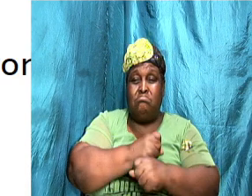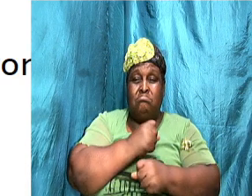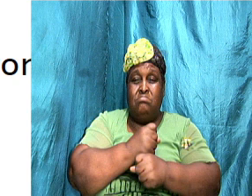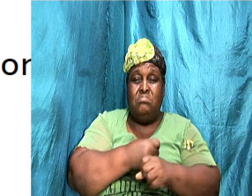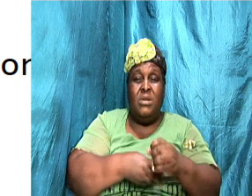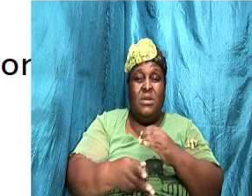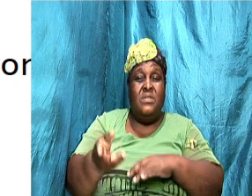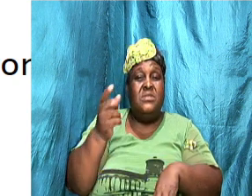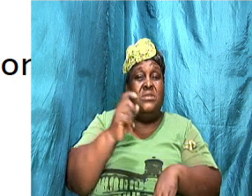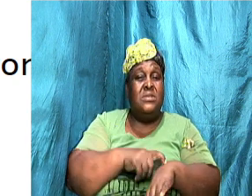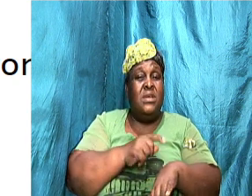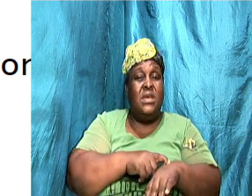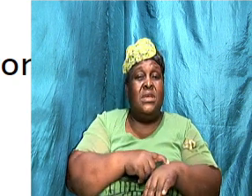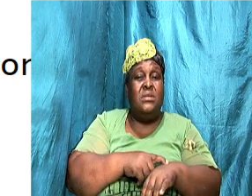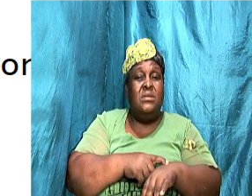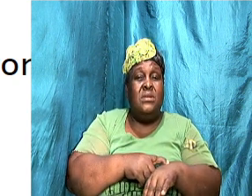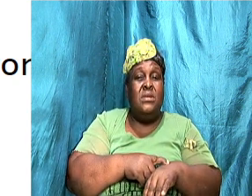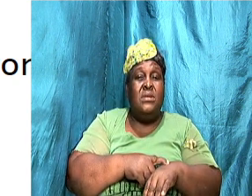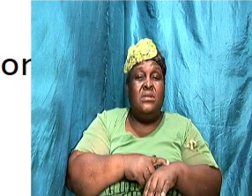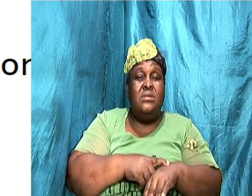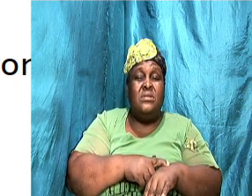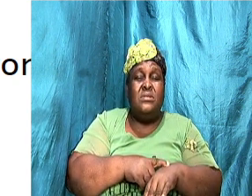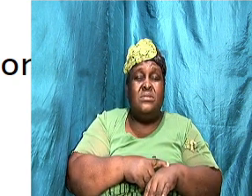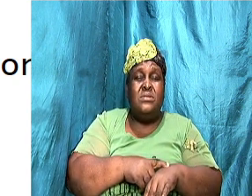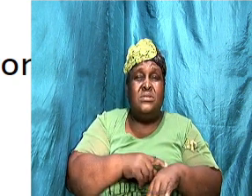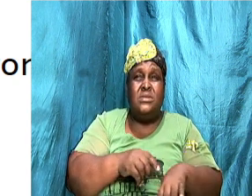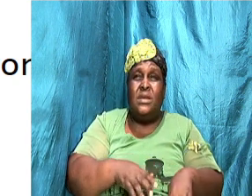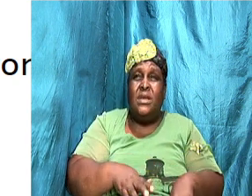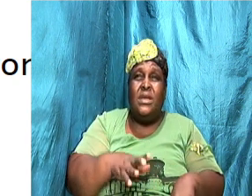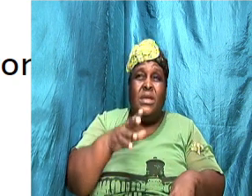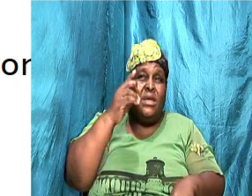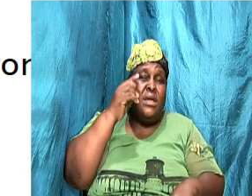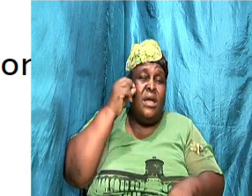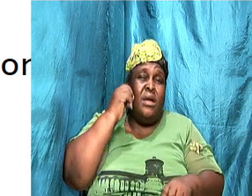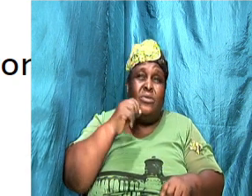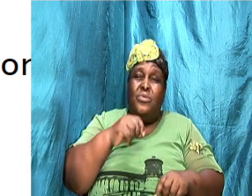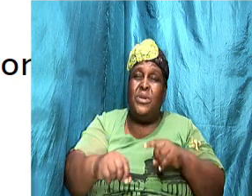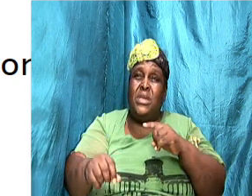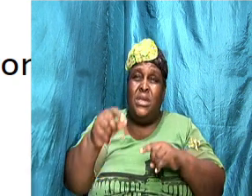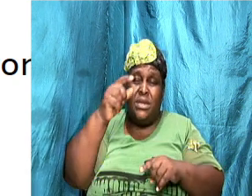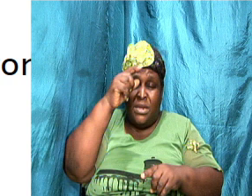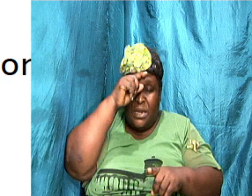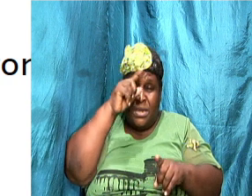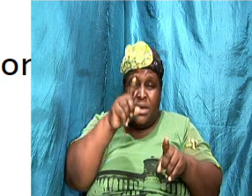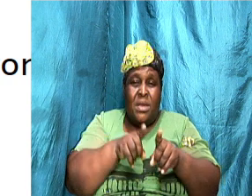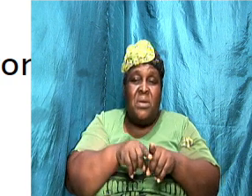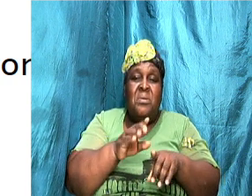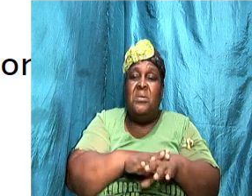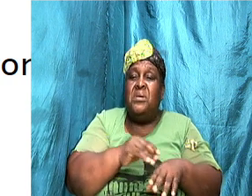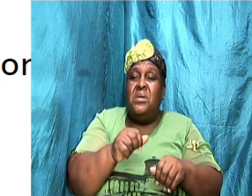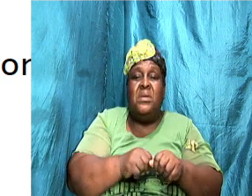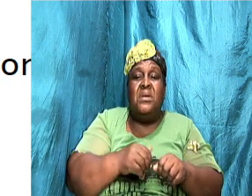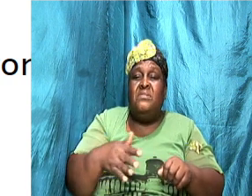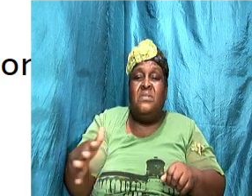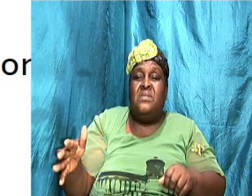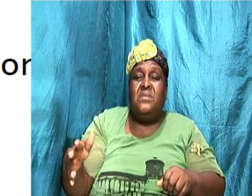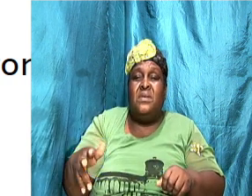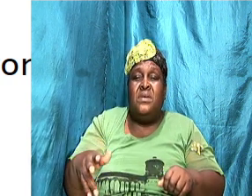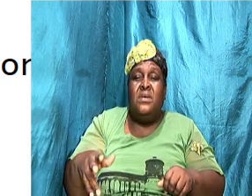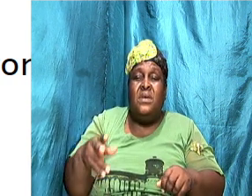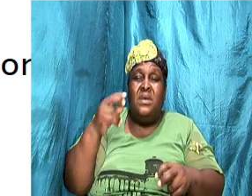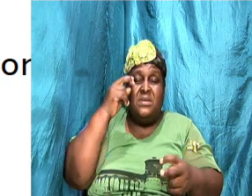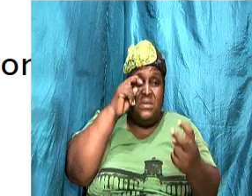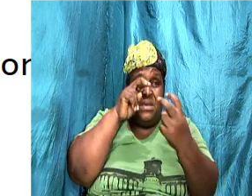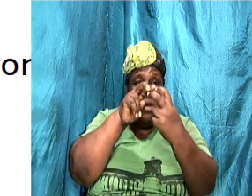agree and everything and you just tend to see things eye to eye and you just can't have no problem and